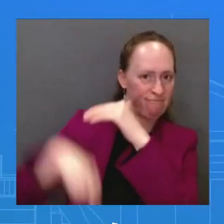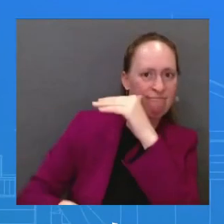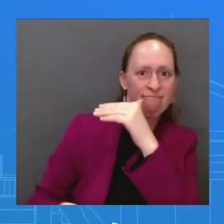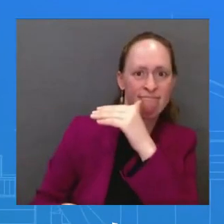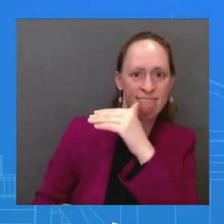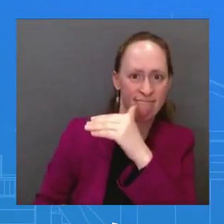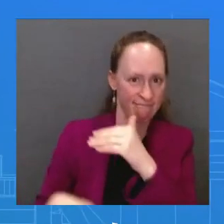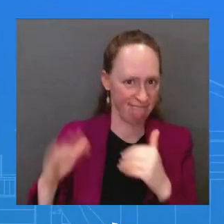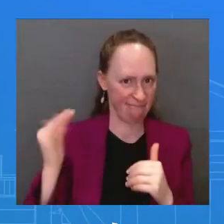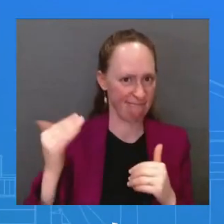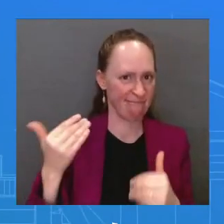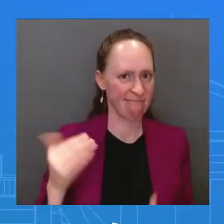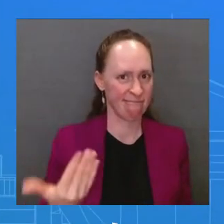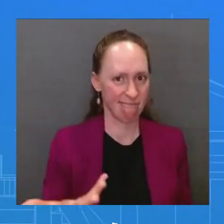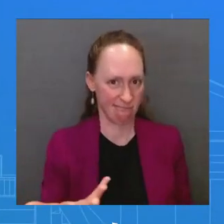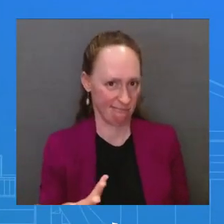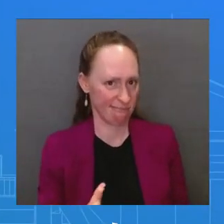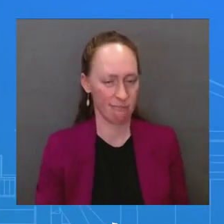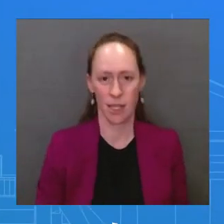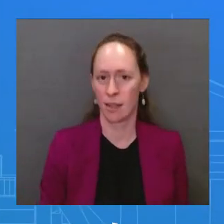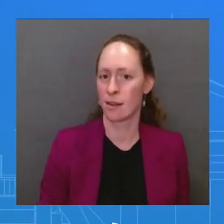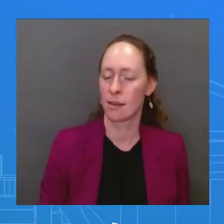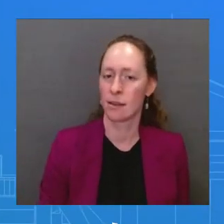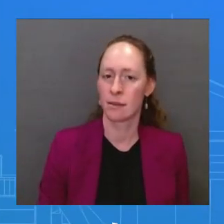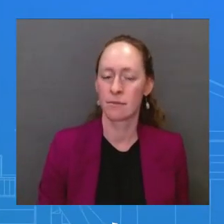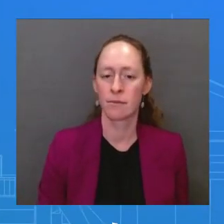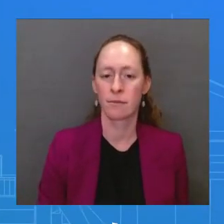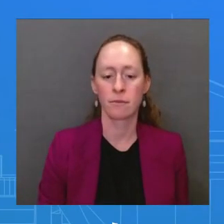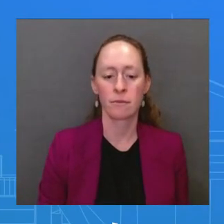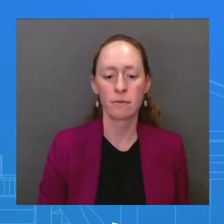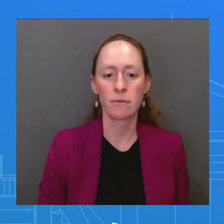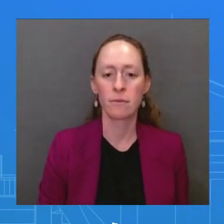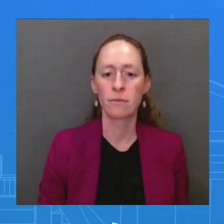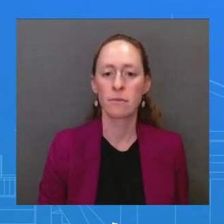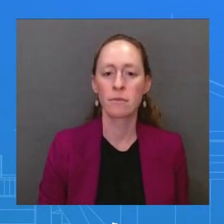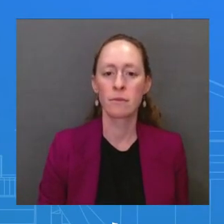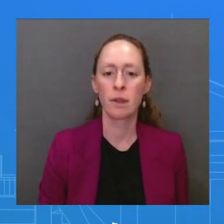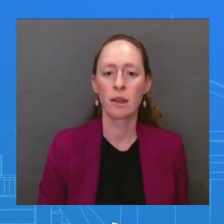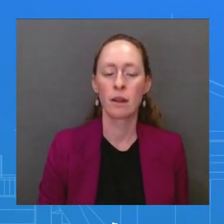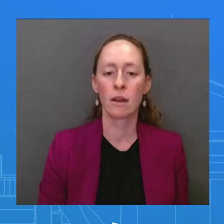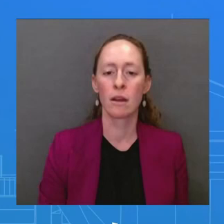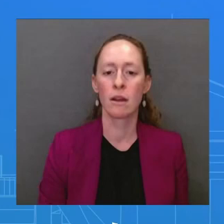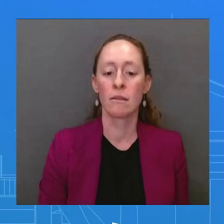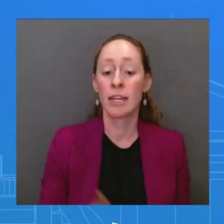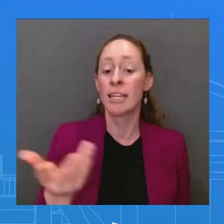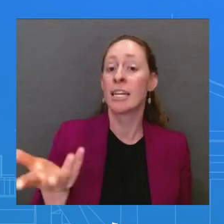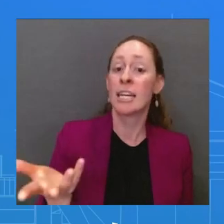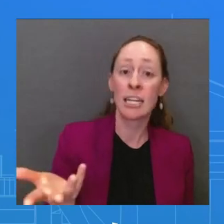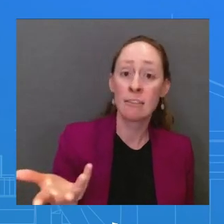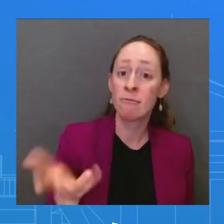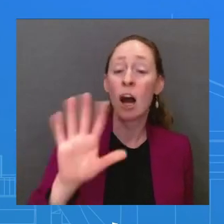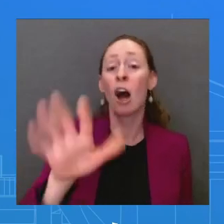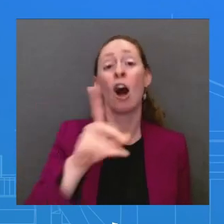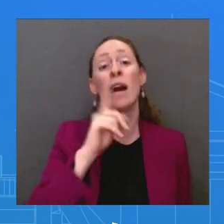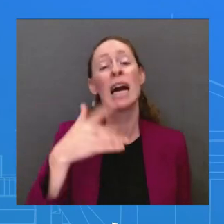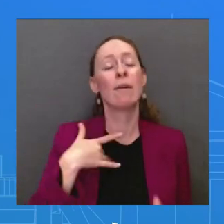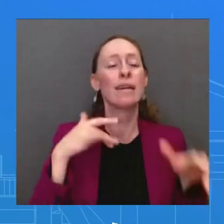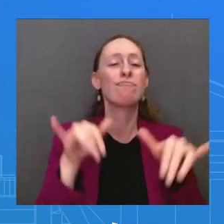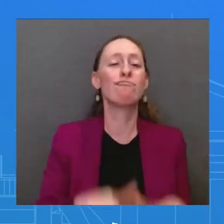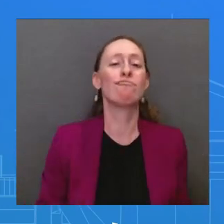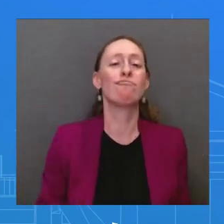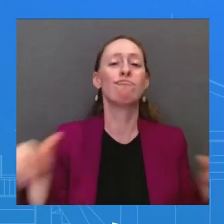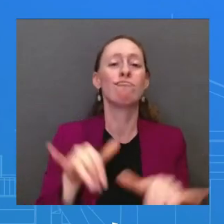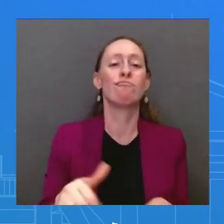I know one of my colleagues have spoken to this before – deficits from year to year can be volatile, and so that's kind of how